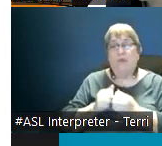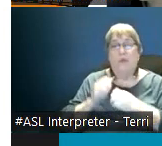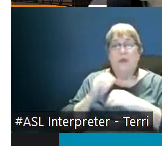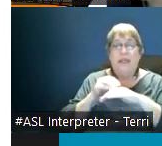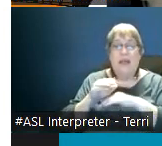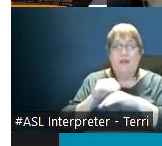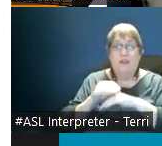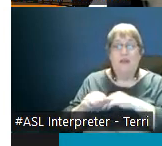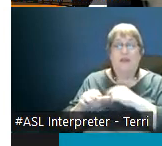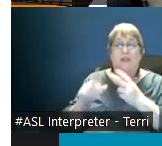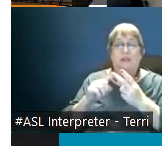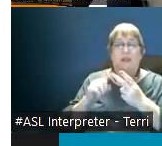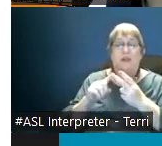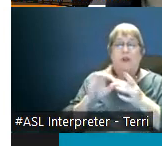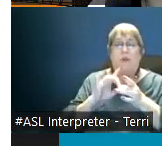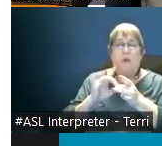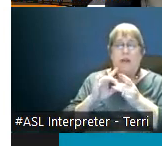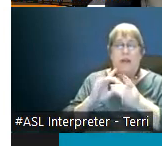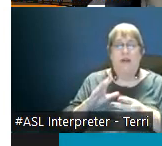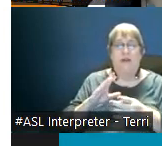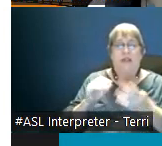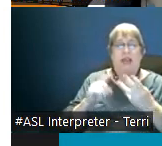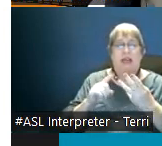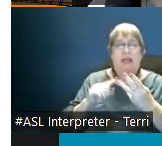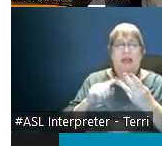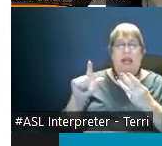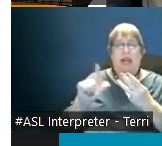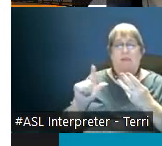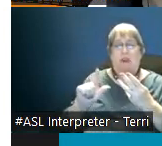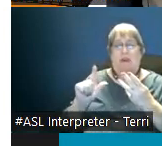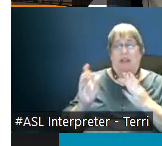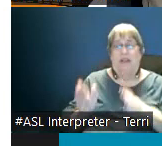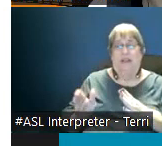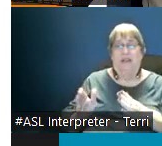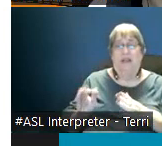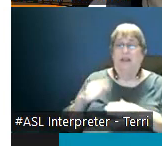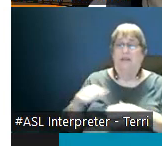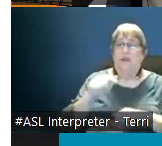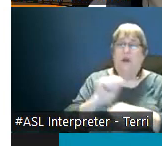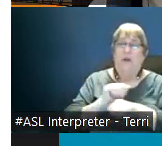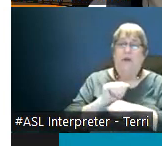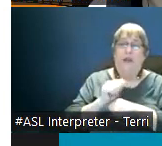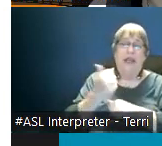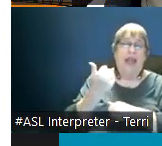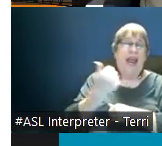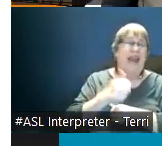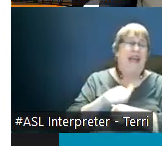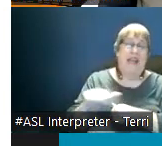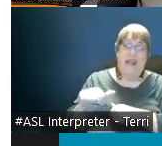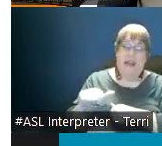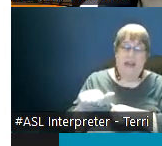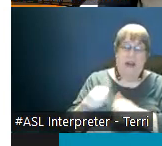librarians um they're there if you are working any portion of your load remote um